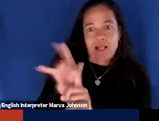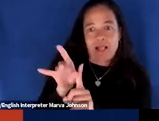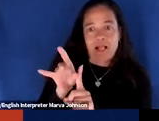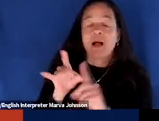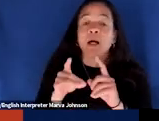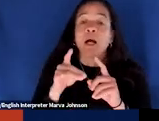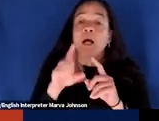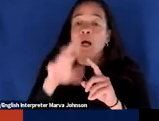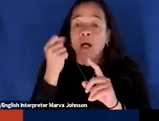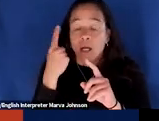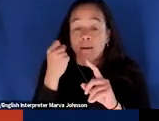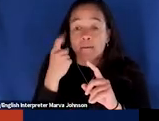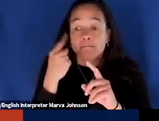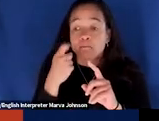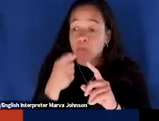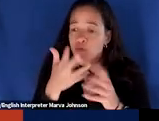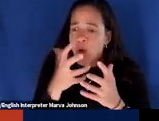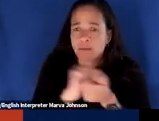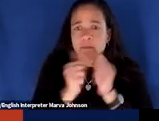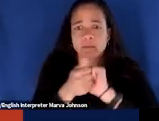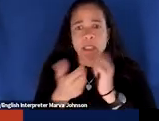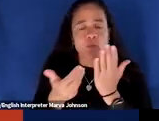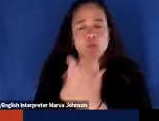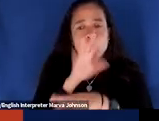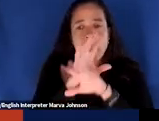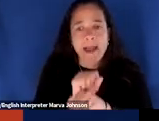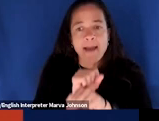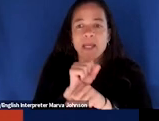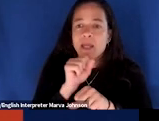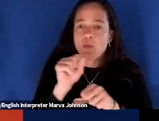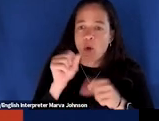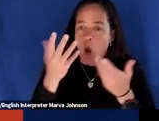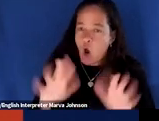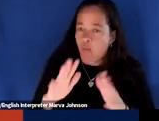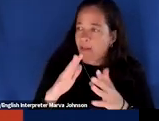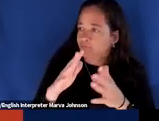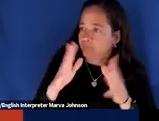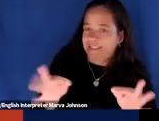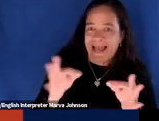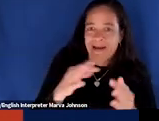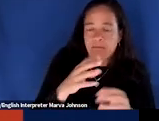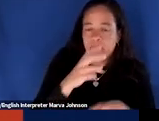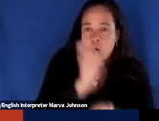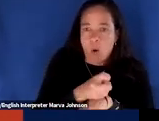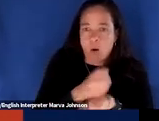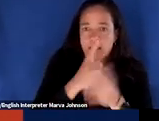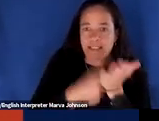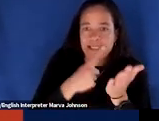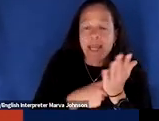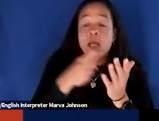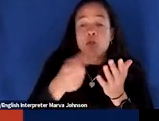to address with renewing our habits is that it's hard to talk about climate change and you're trying to make it easier